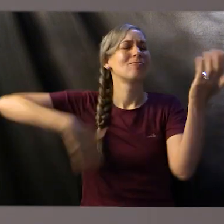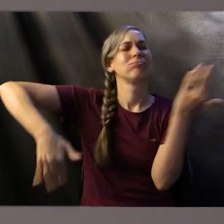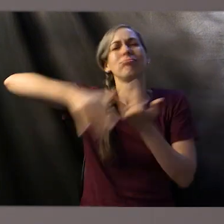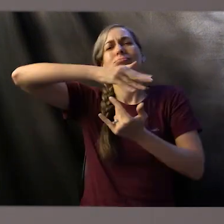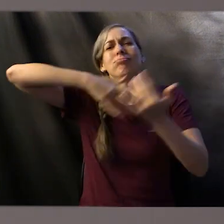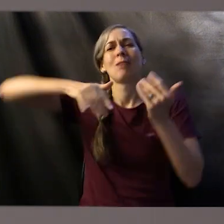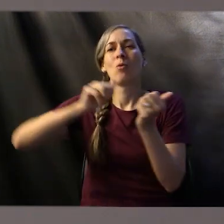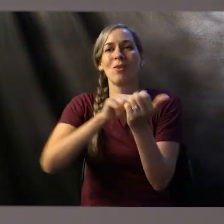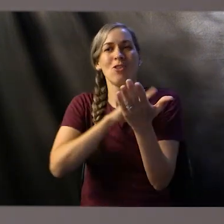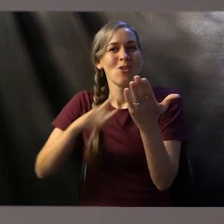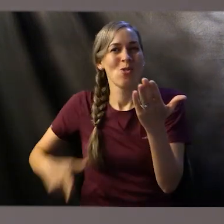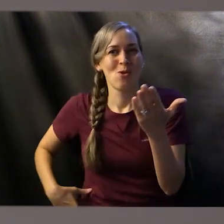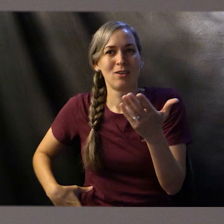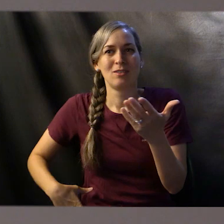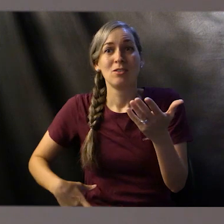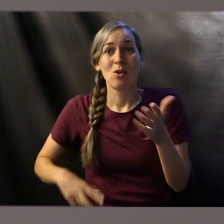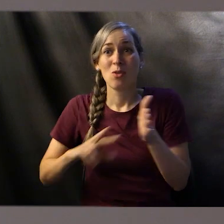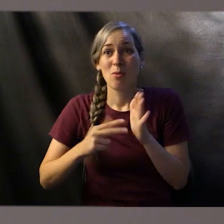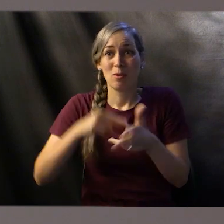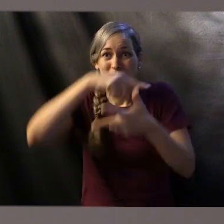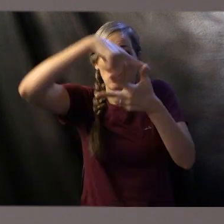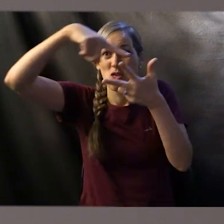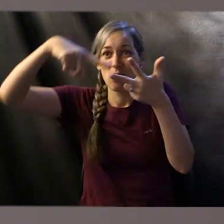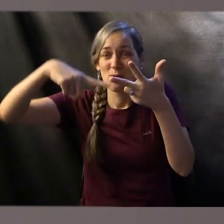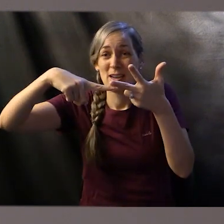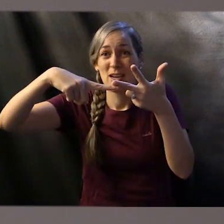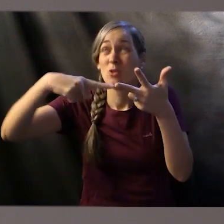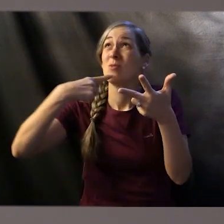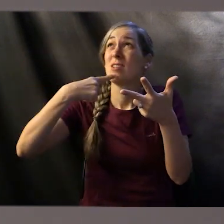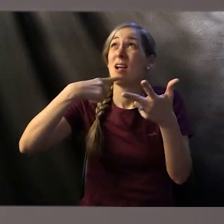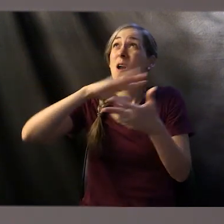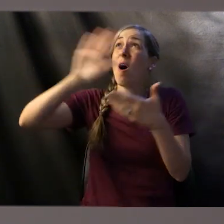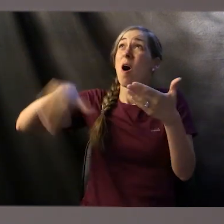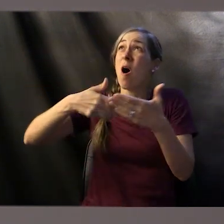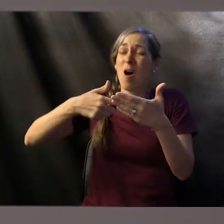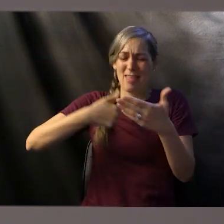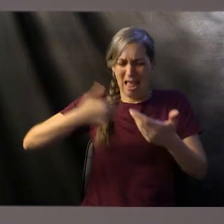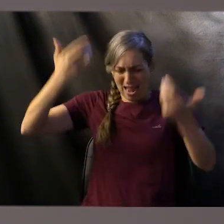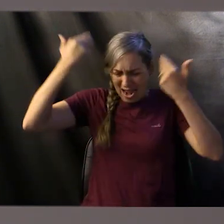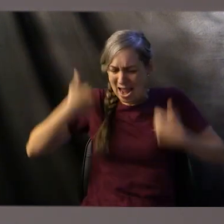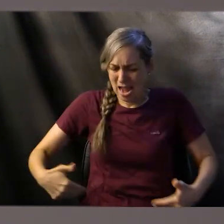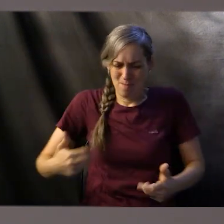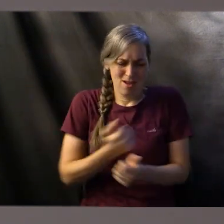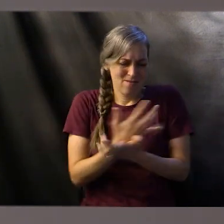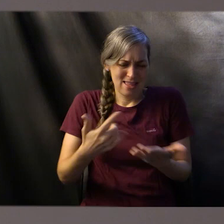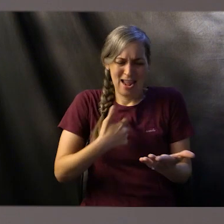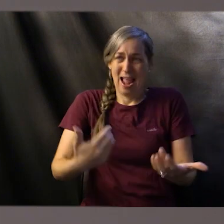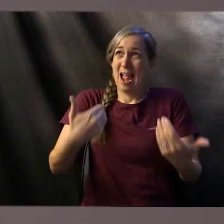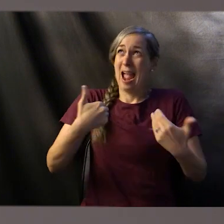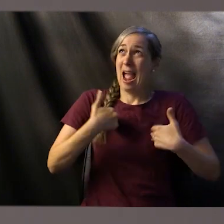So the essential purpose of all of these offerings together was just to say, all that I am and all that I have